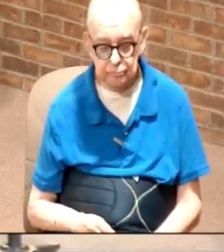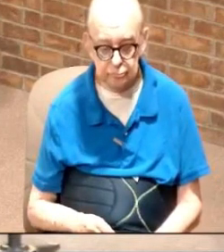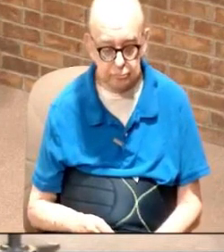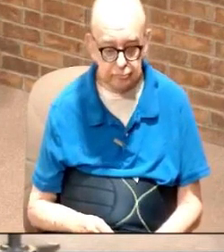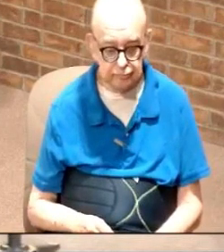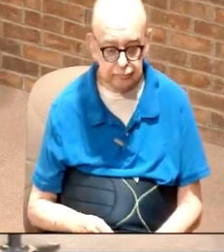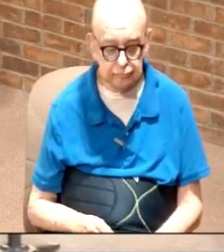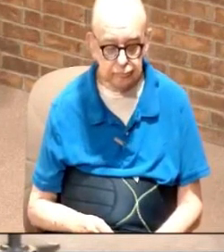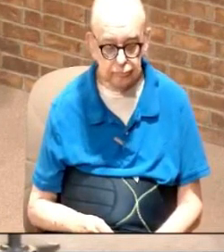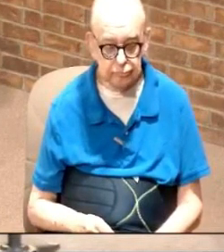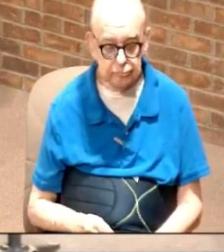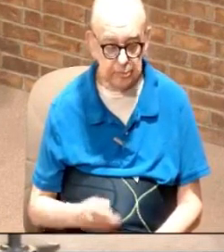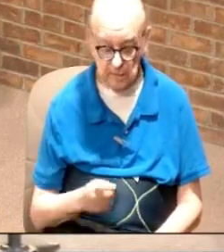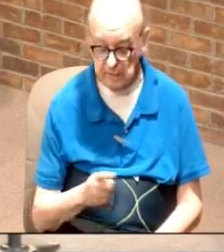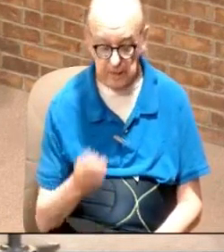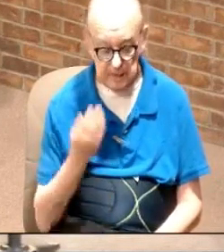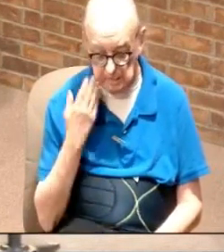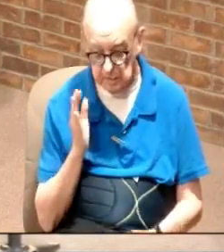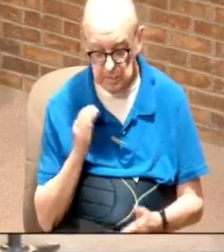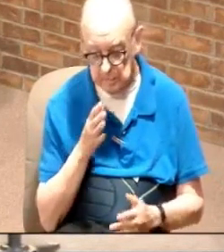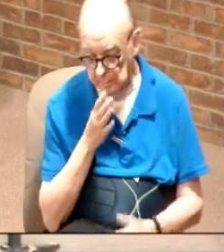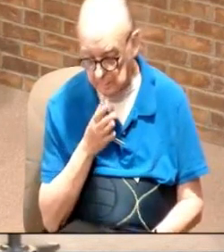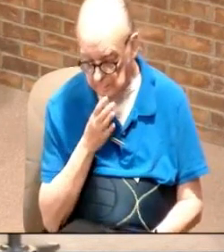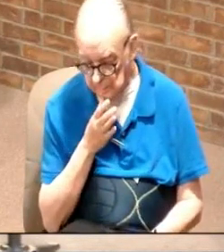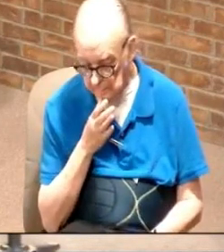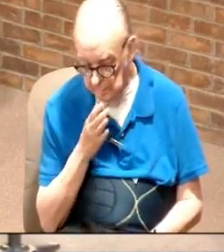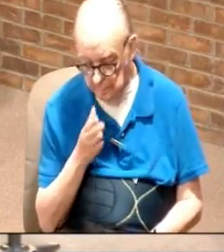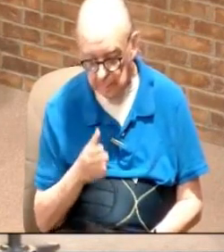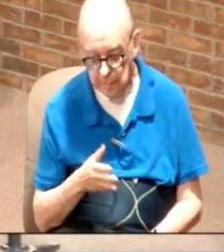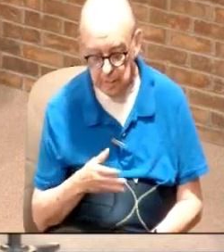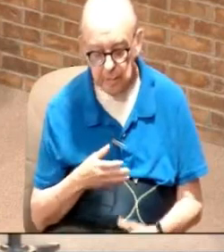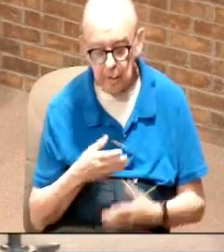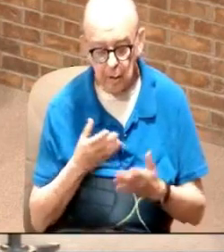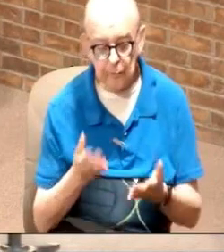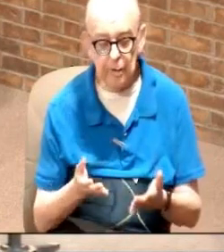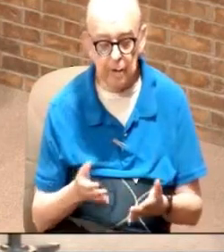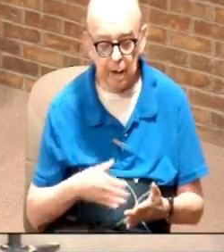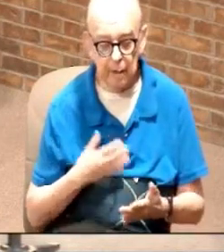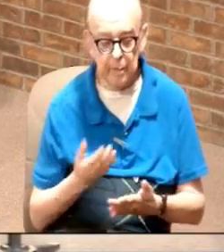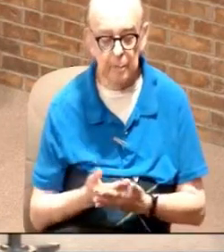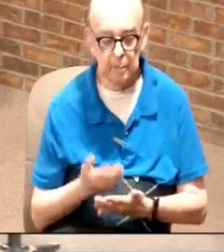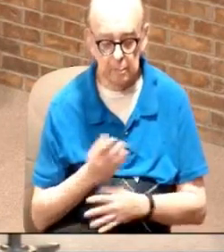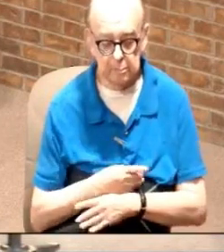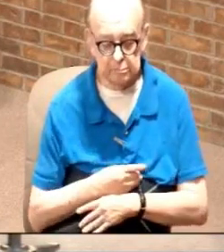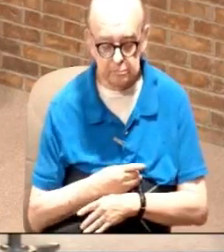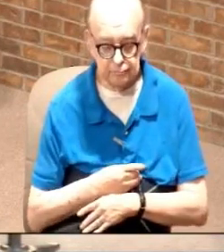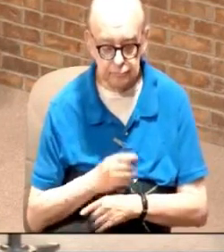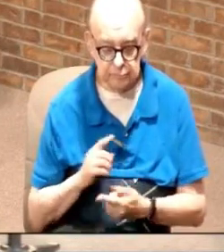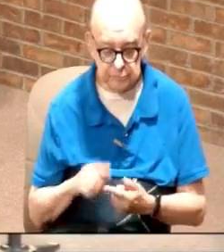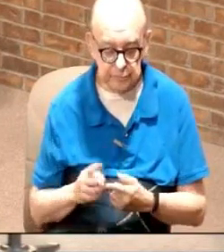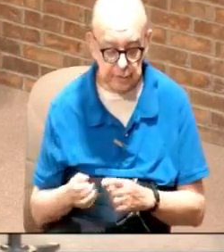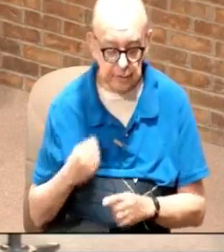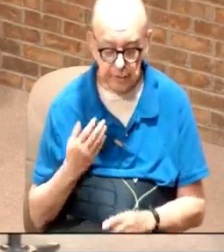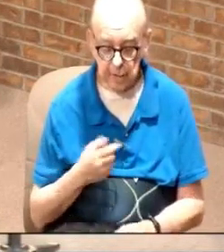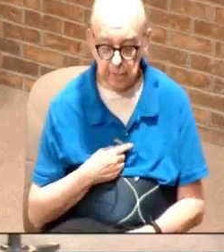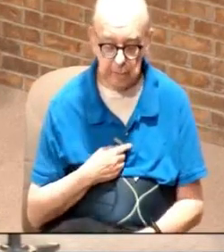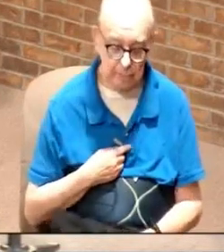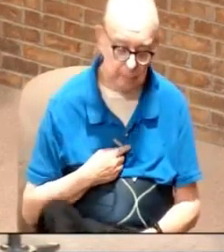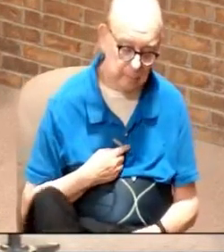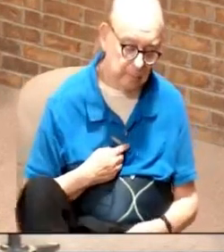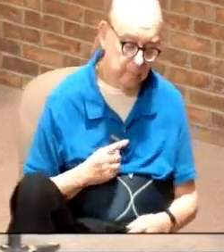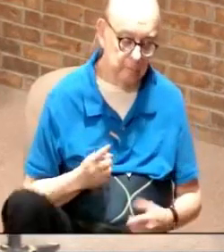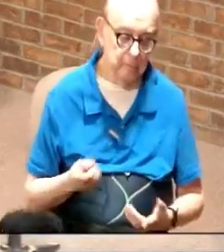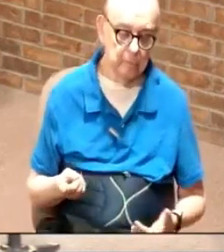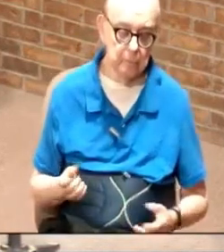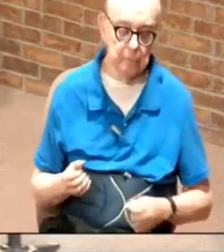they don't even know my mom and they're wishing her happy birthday they just know they're friends of ours or a friend of a